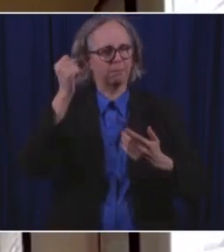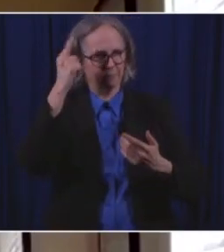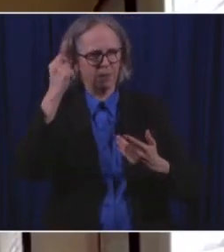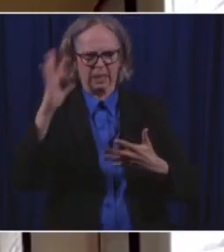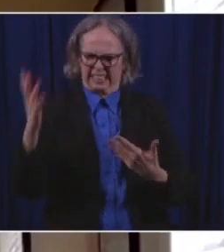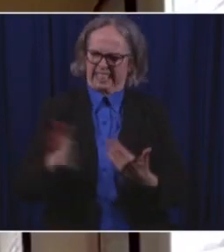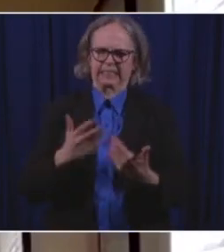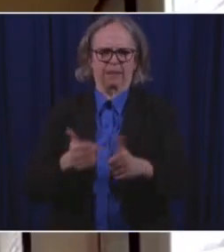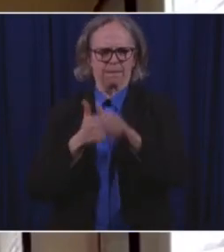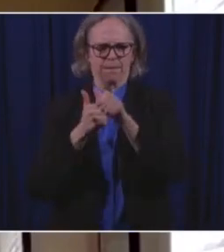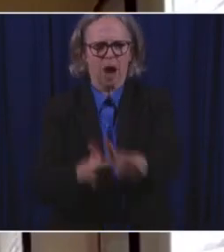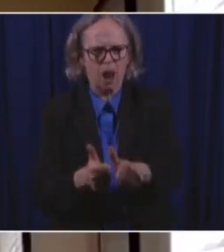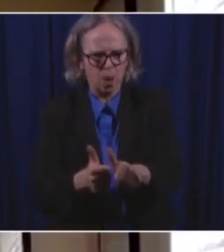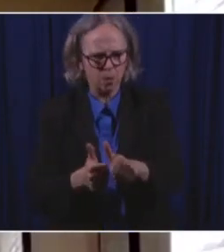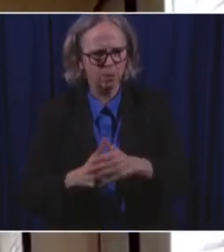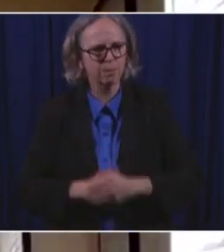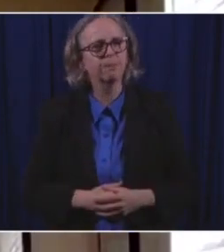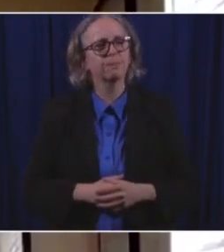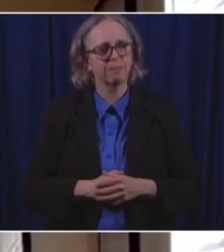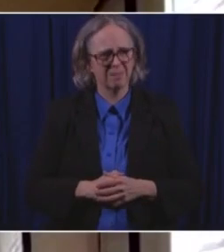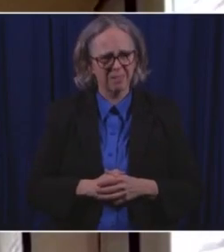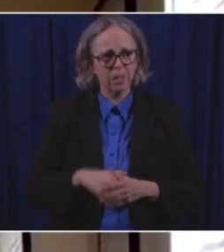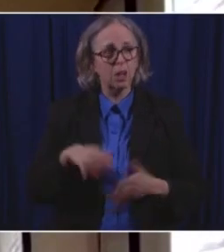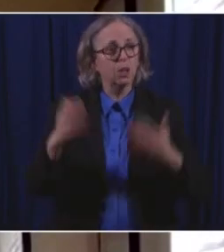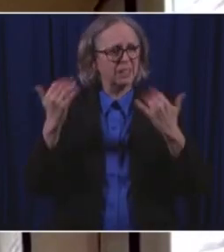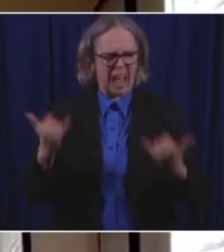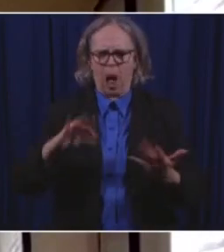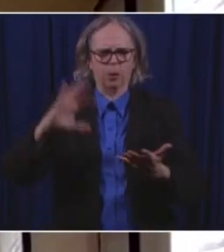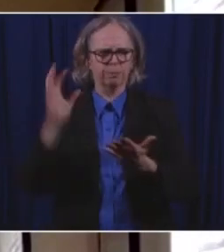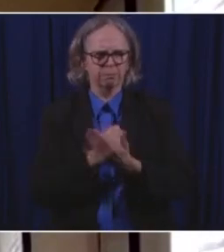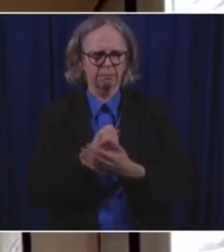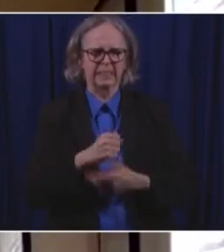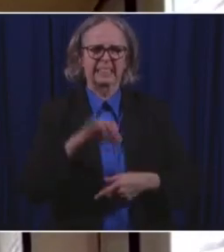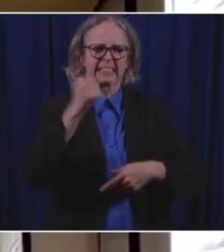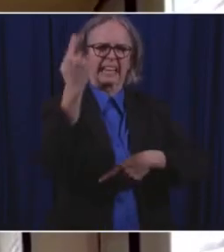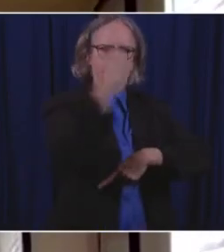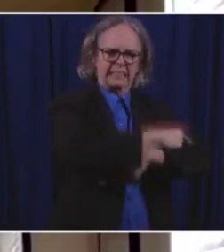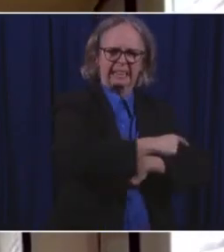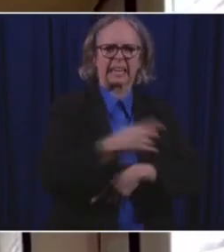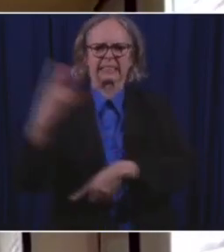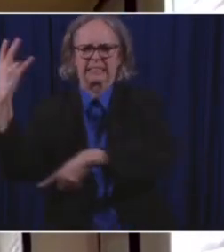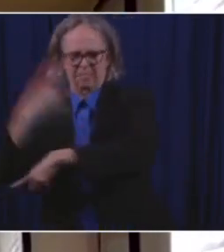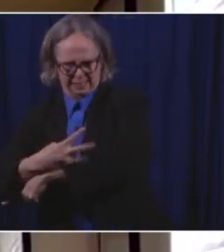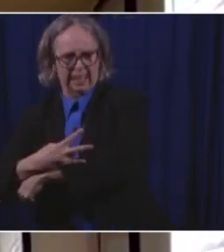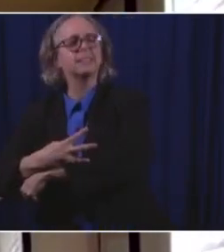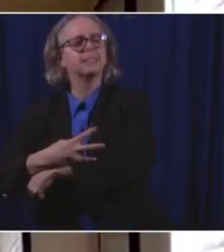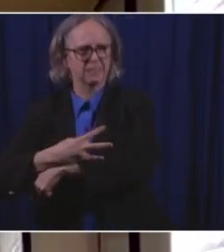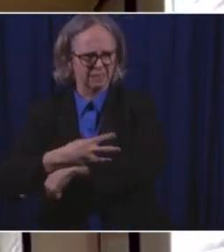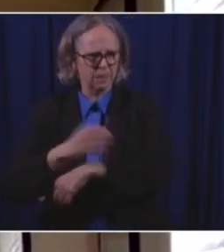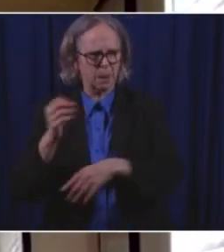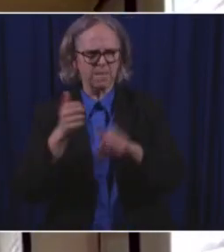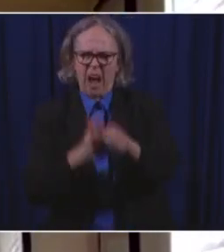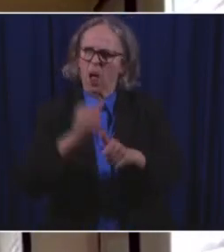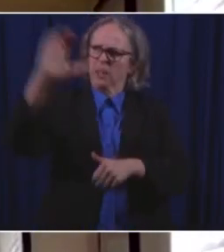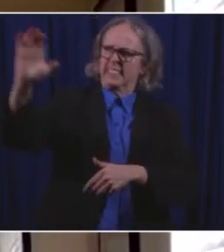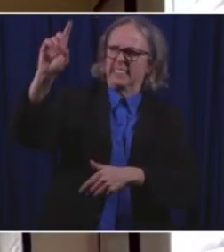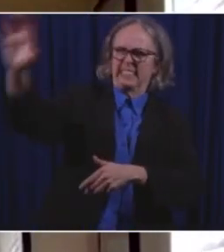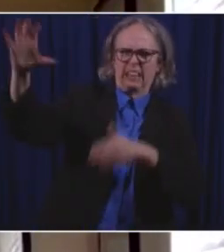And, therefore, we're now offering that alongside the CDC as an option for most Ohioans.